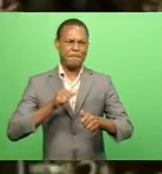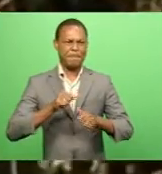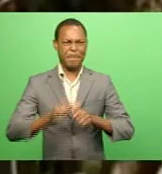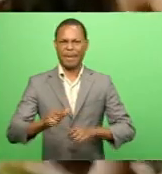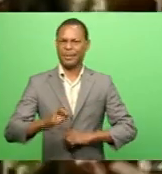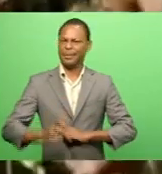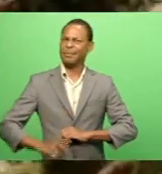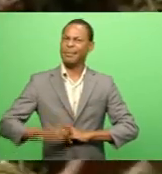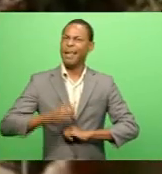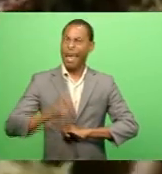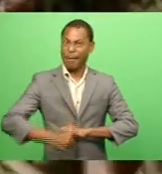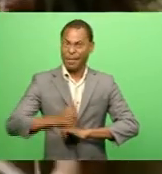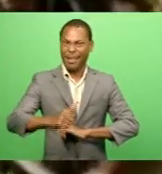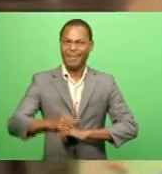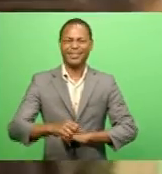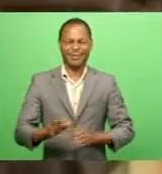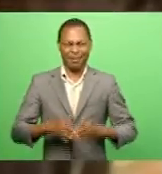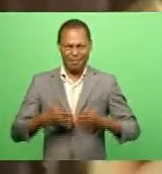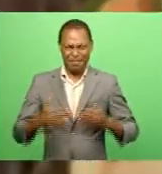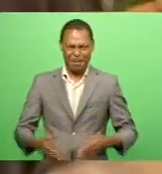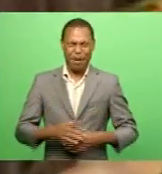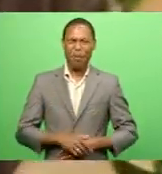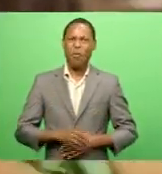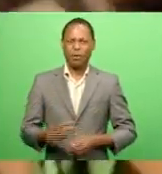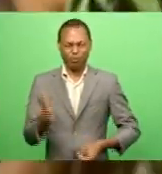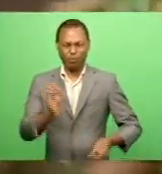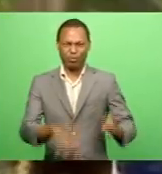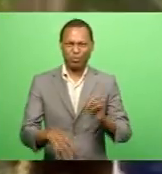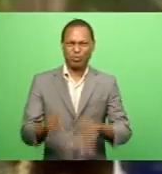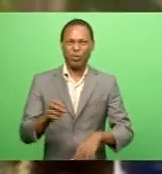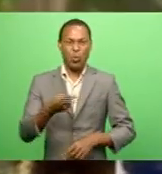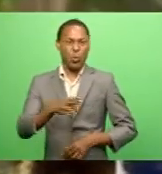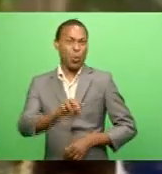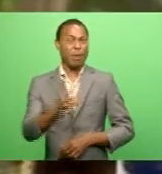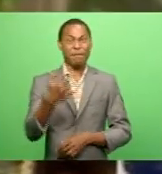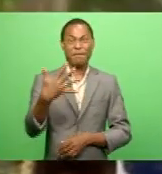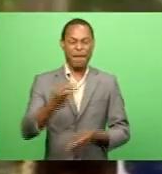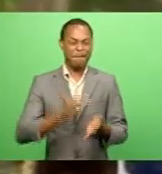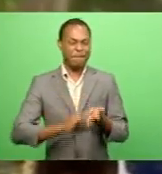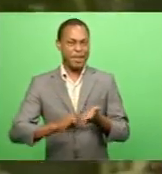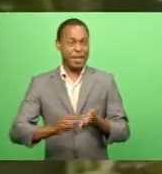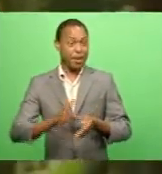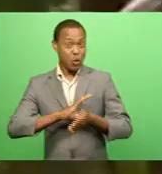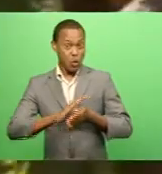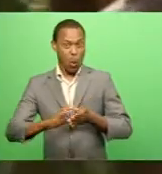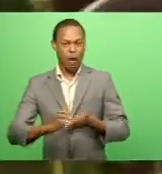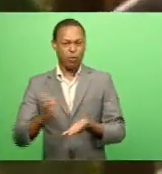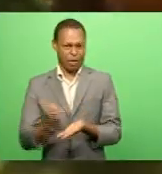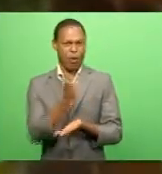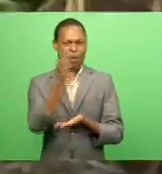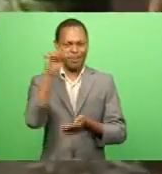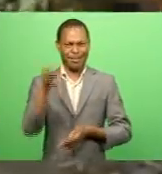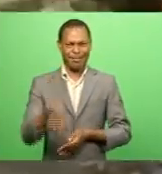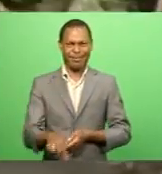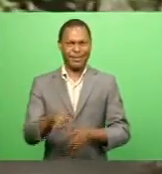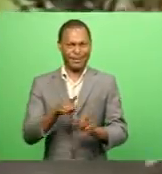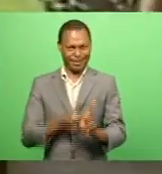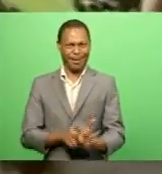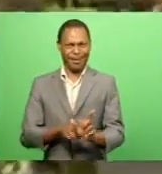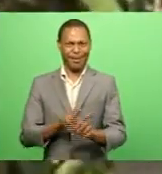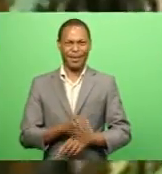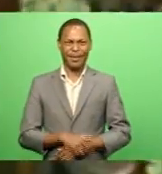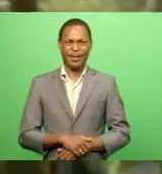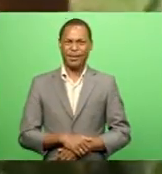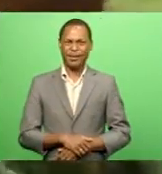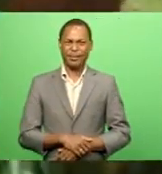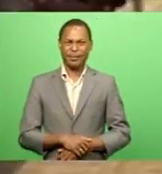production And the industry is adamant to contribute over 25 million dollars to our economy this year Because we have one of the